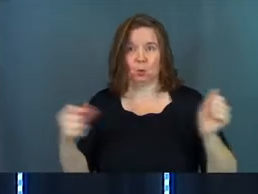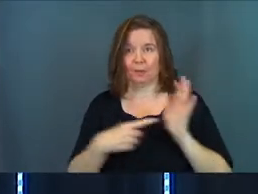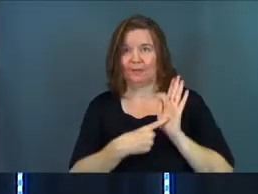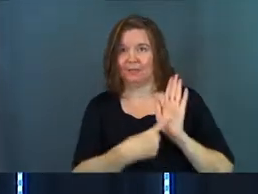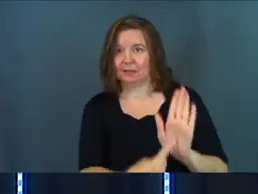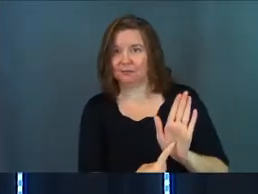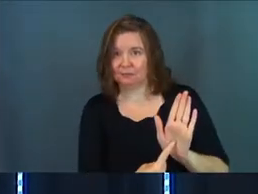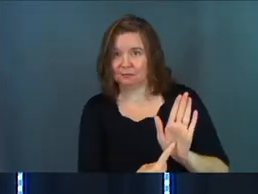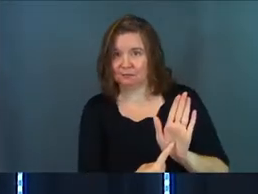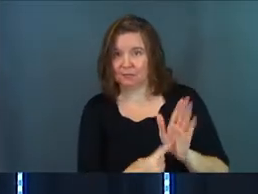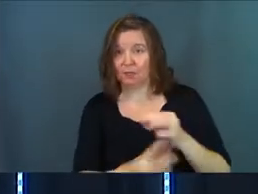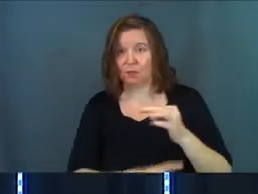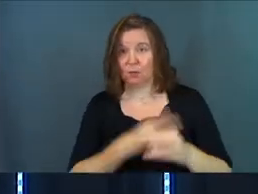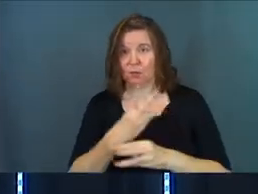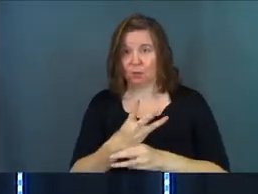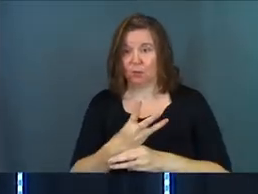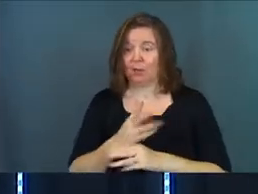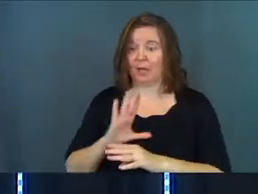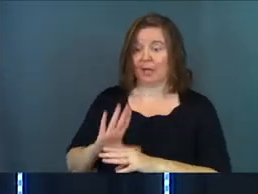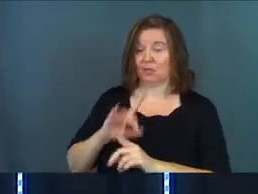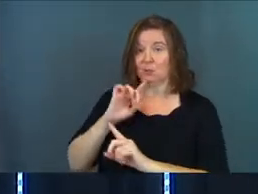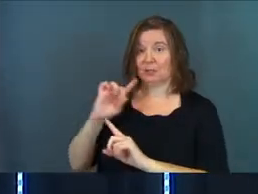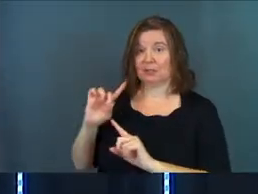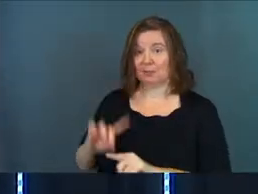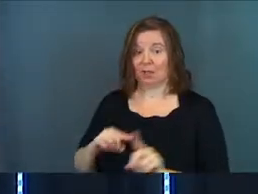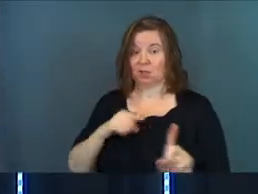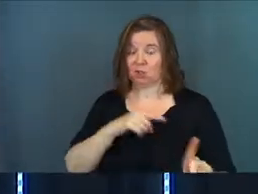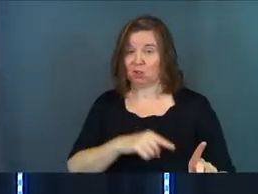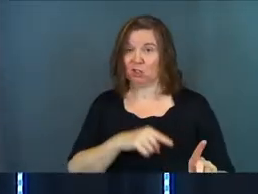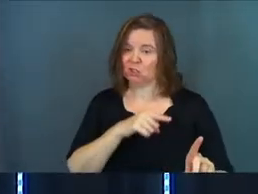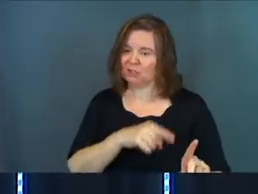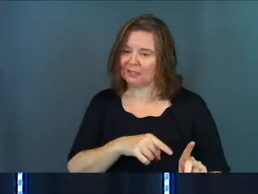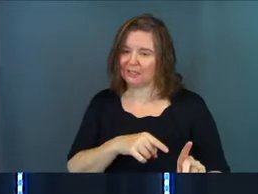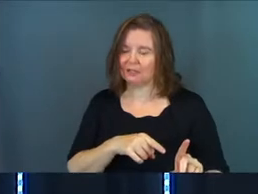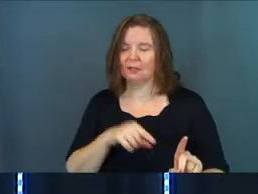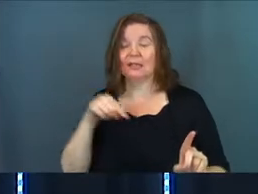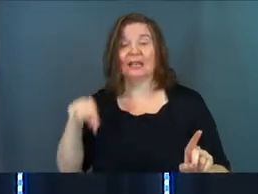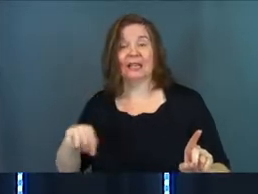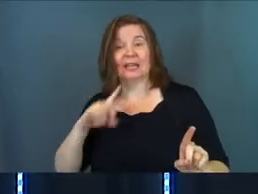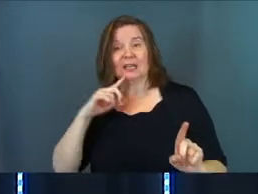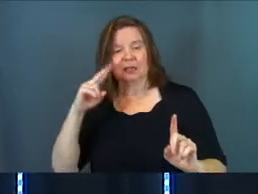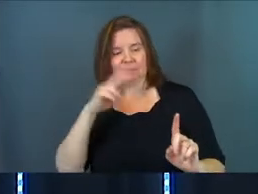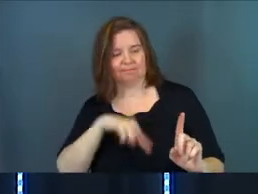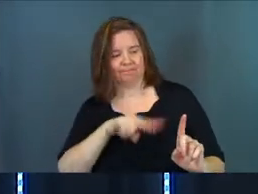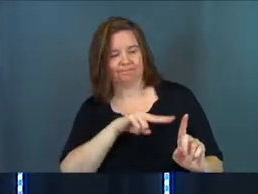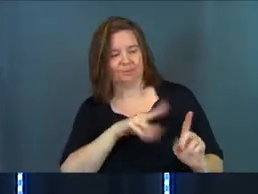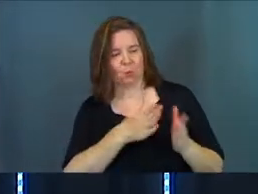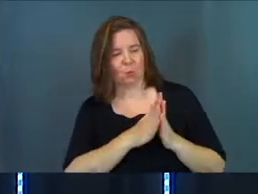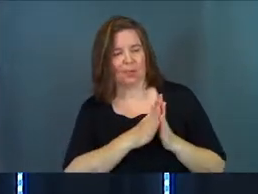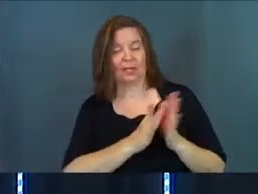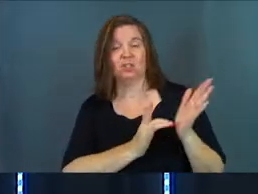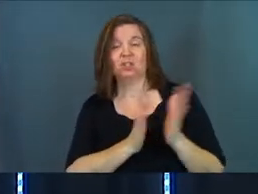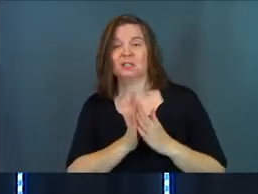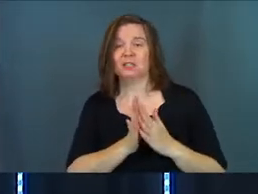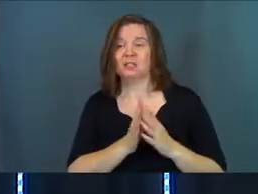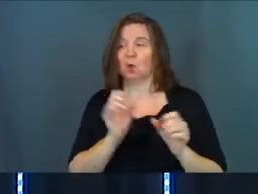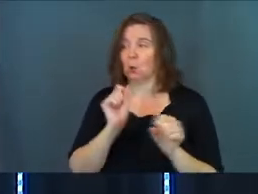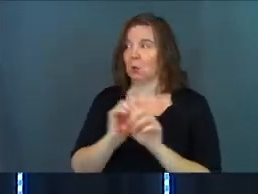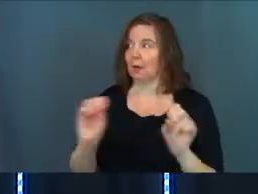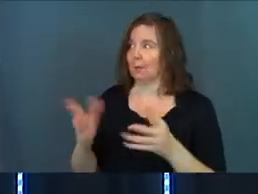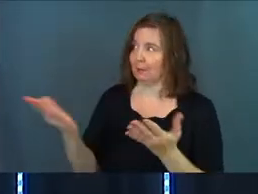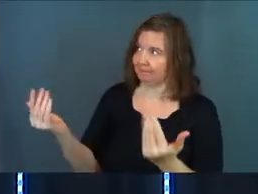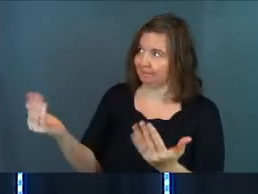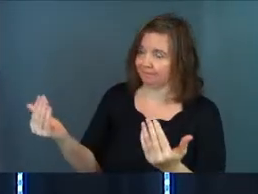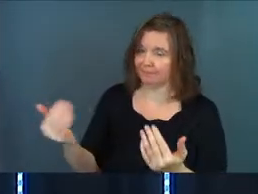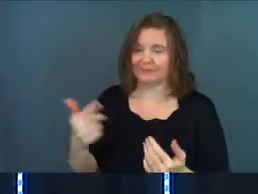in this world. And his response to her, she's, he, he reads her request as Jesus work a miracle